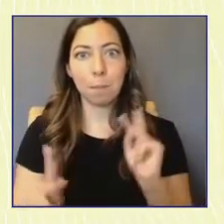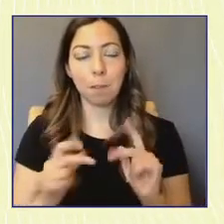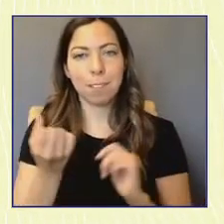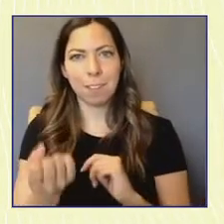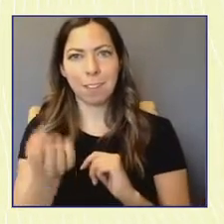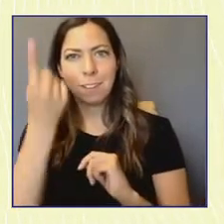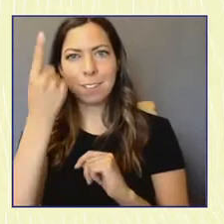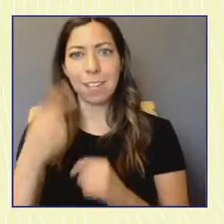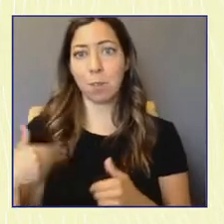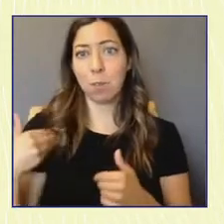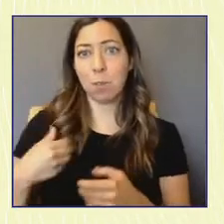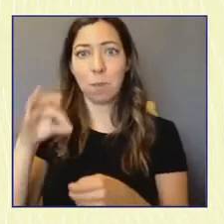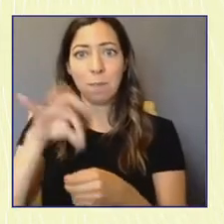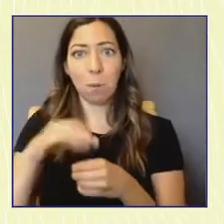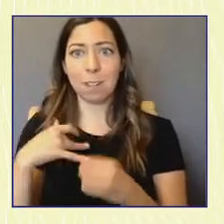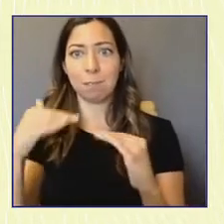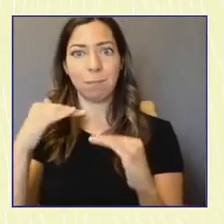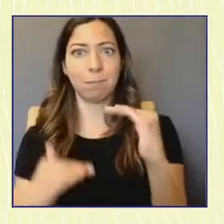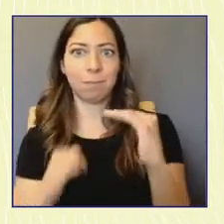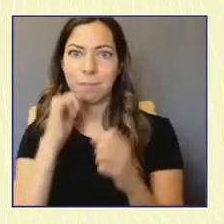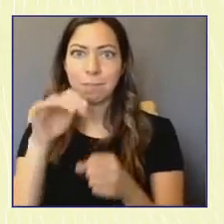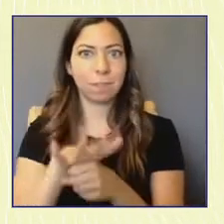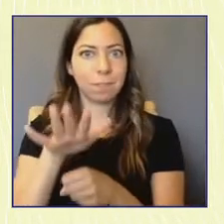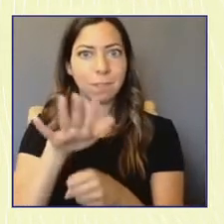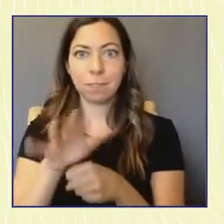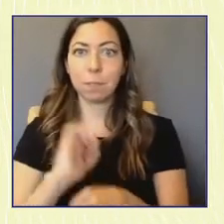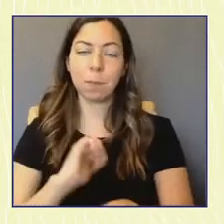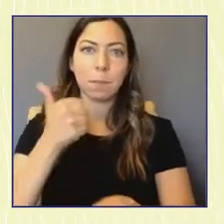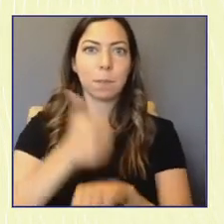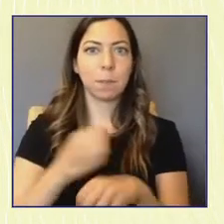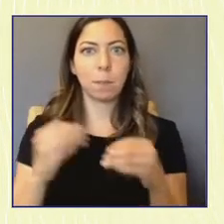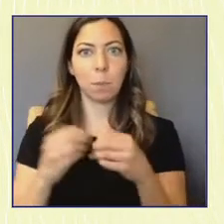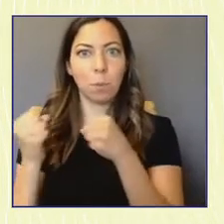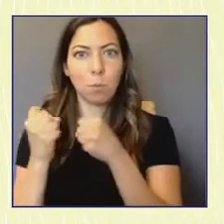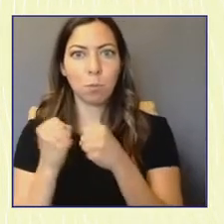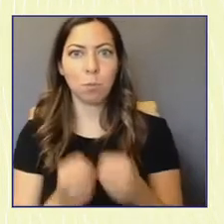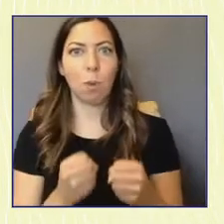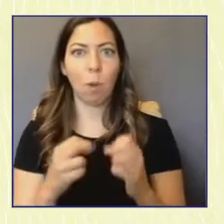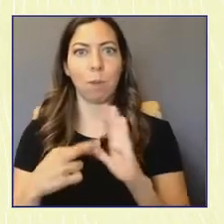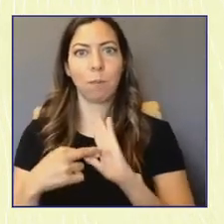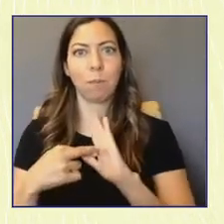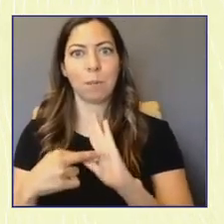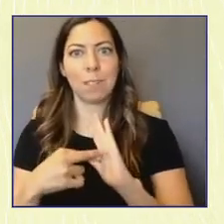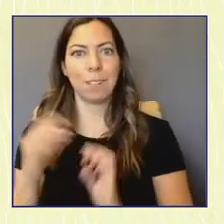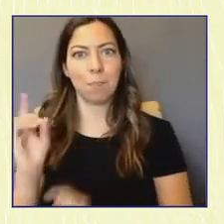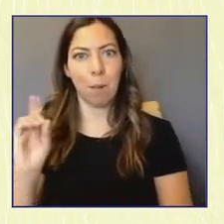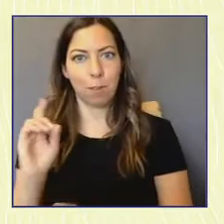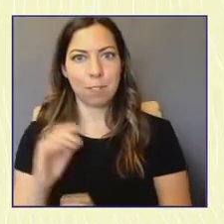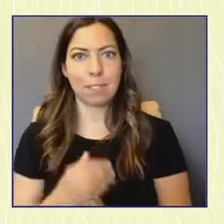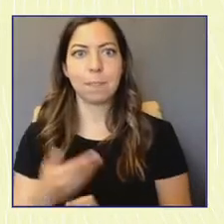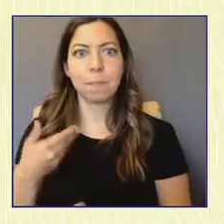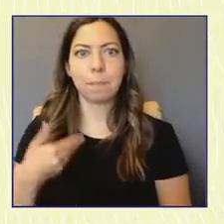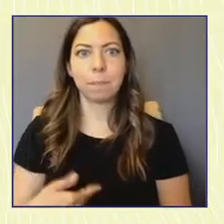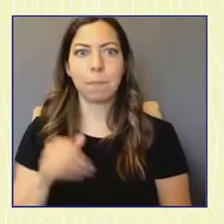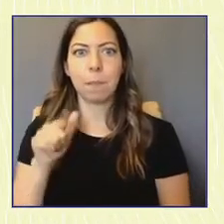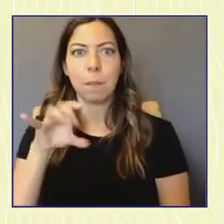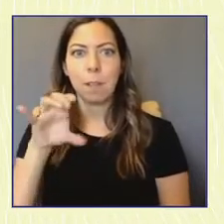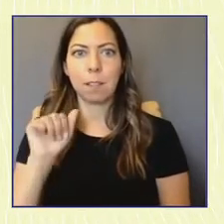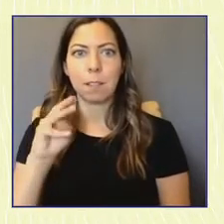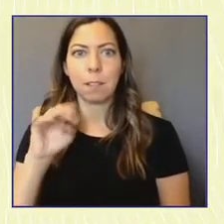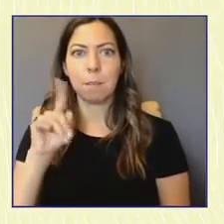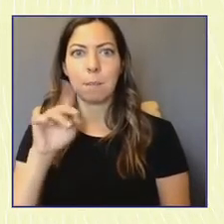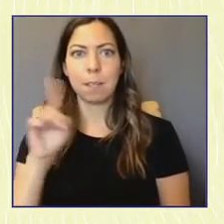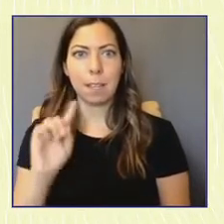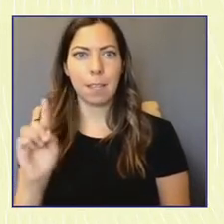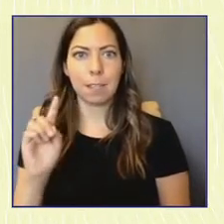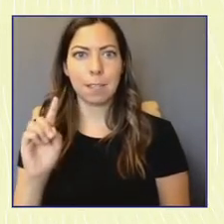voting, and create a stronger, more representative democracy. I'm Alicia Menendez. I'm an anchor at MSNBC. I host a show